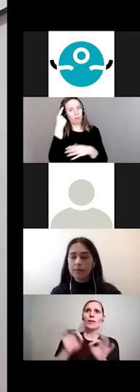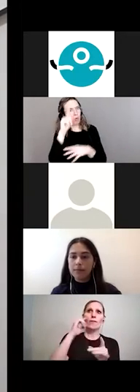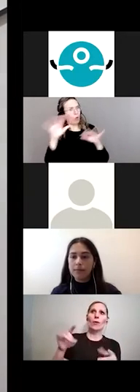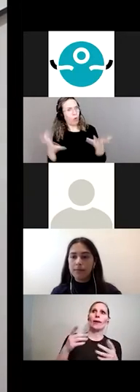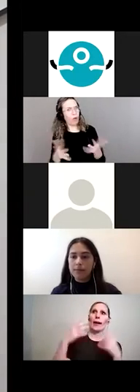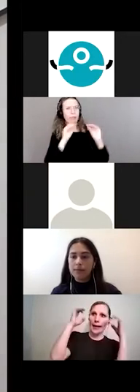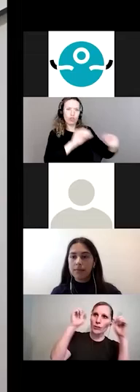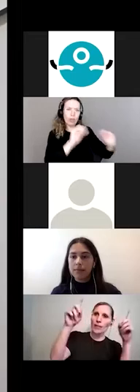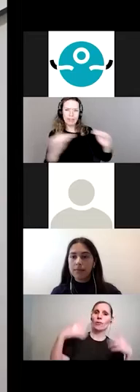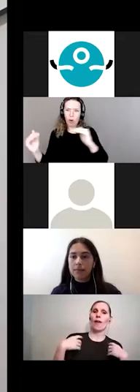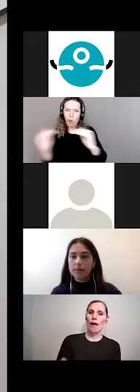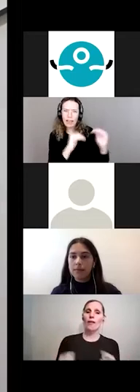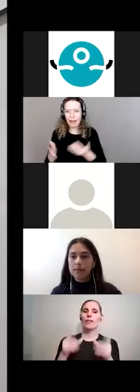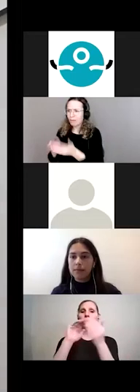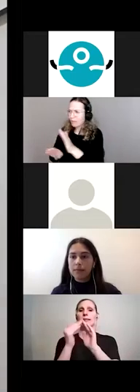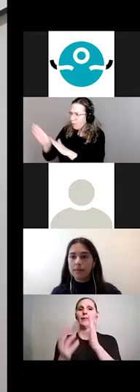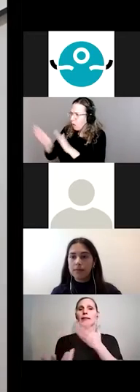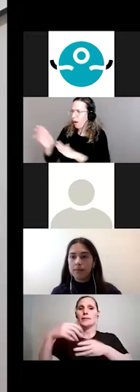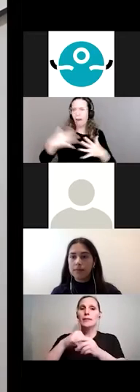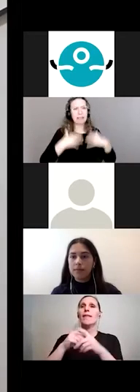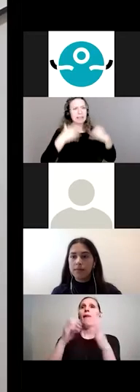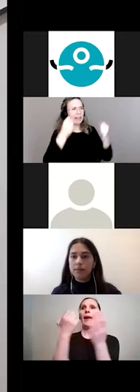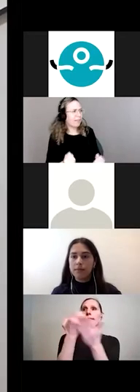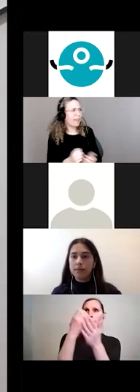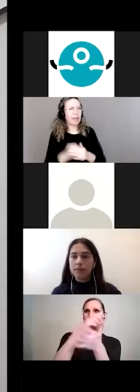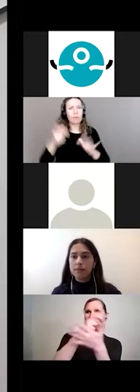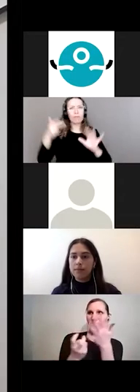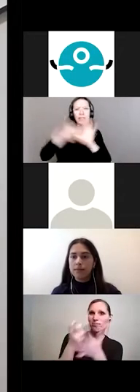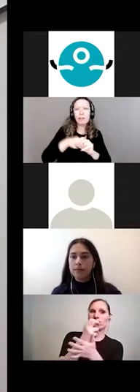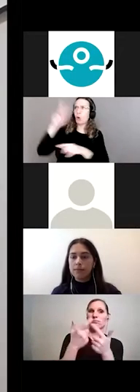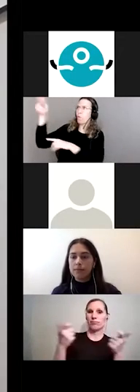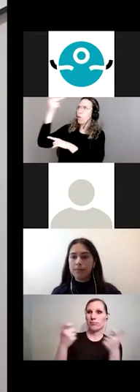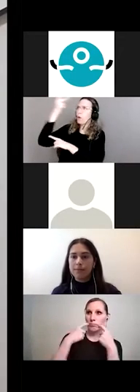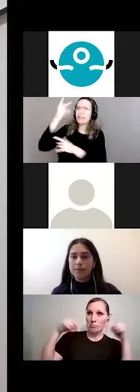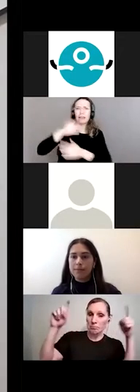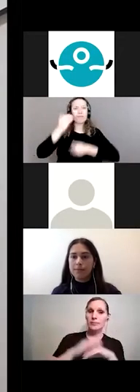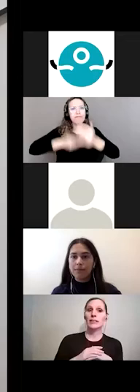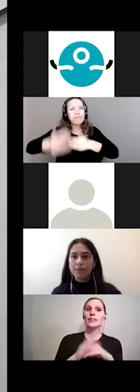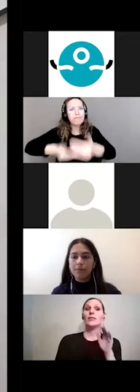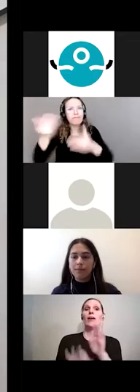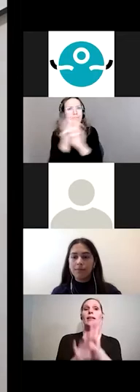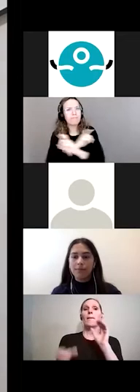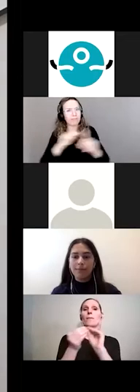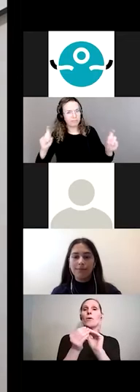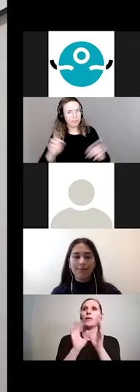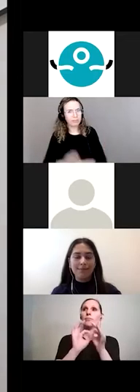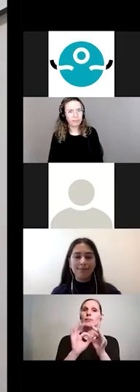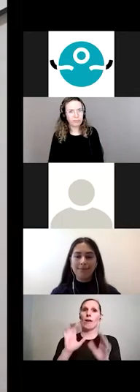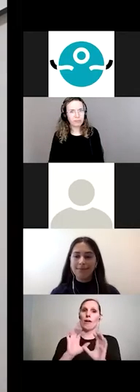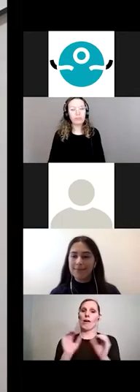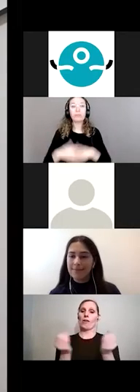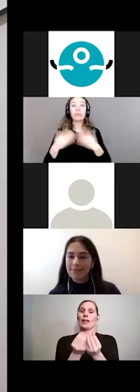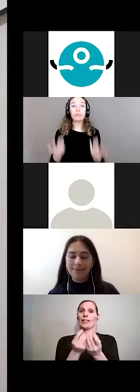development, health, civic participation, economic advancement, and so on and so forth. To find out more about our work, join